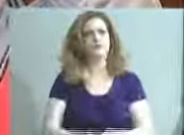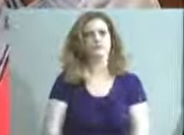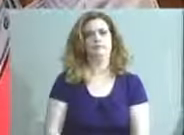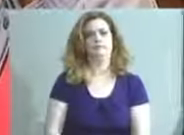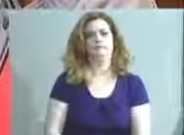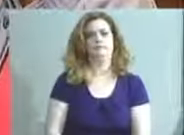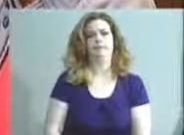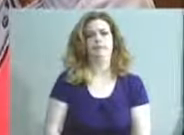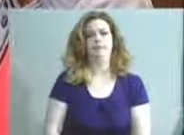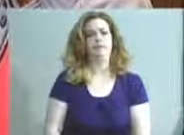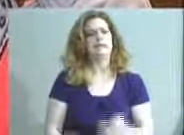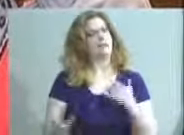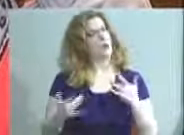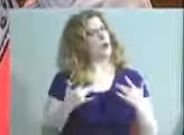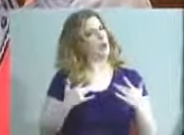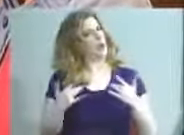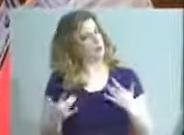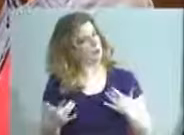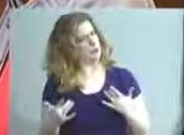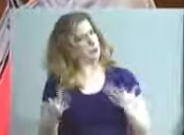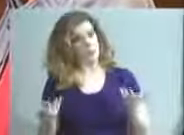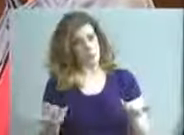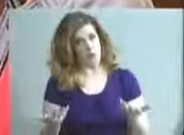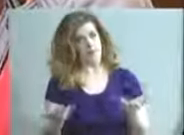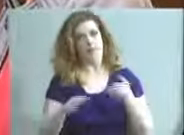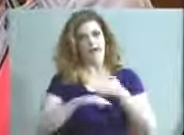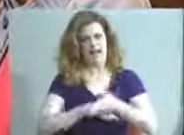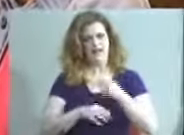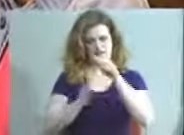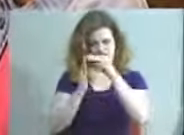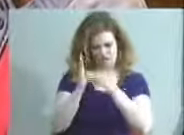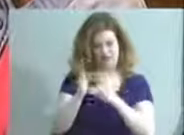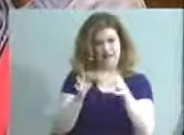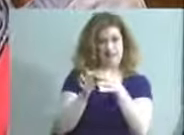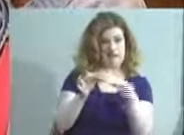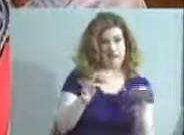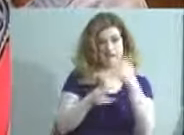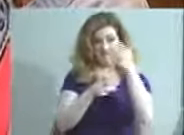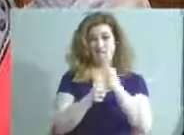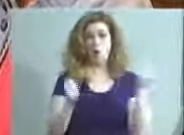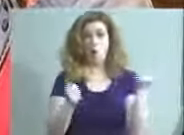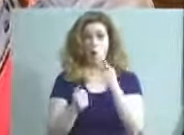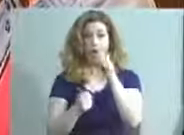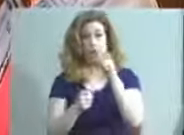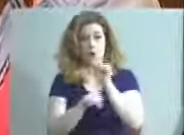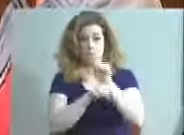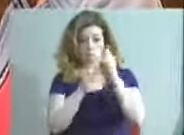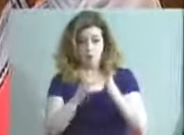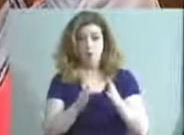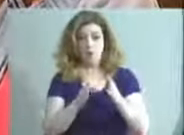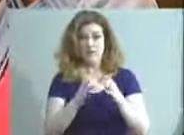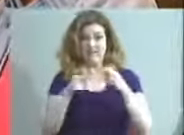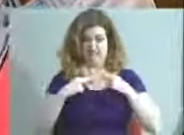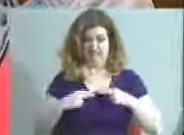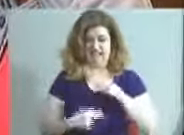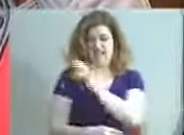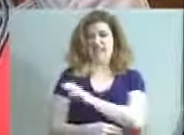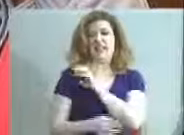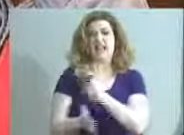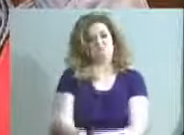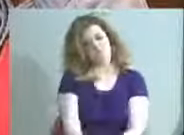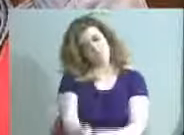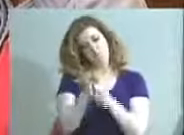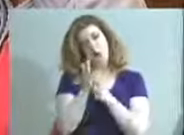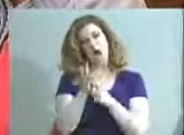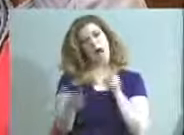My concern after reading the statement of faith that all employees of the health clinic must sign is